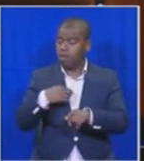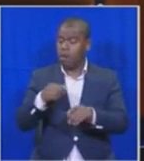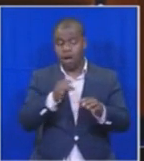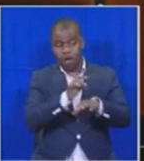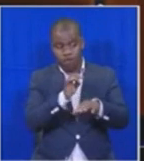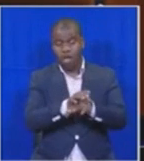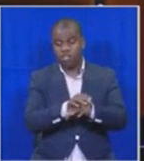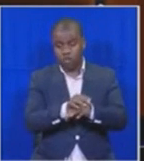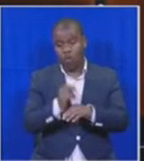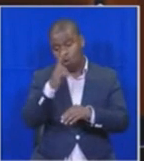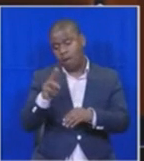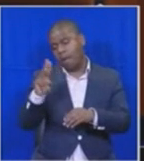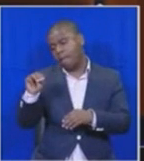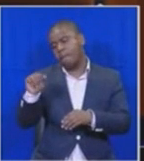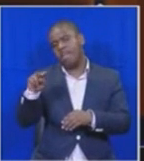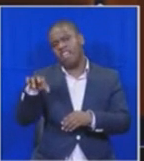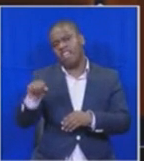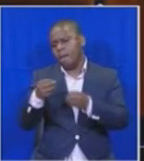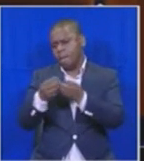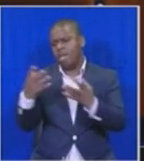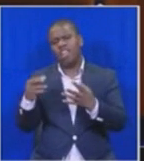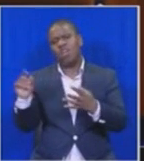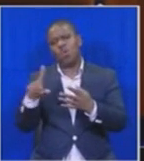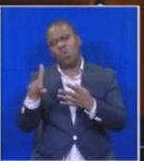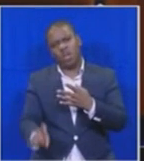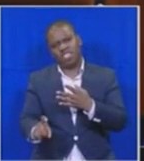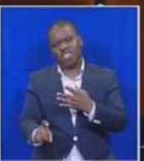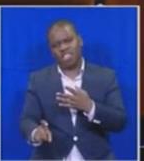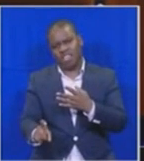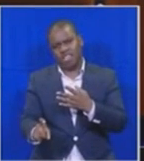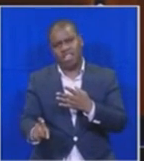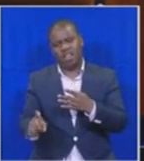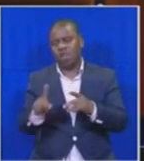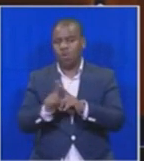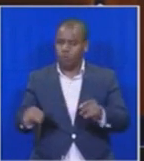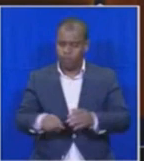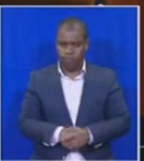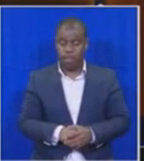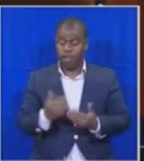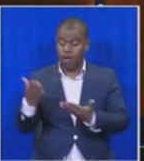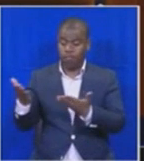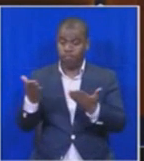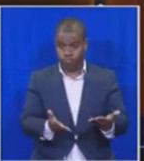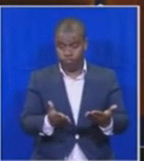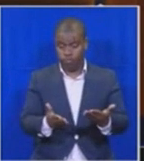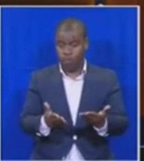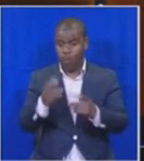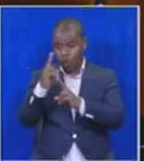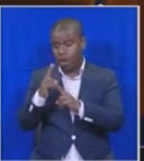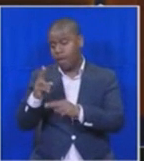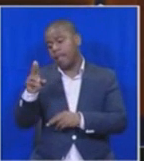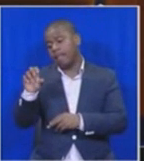Manir. May I now call upon honorable Stian from the DA